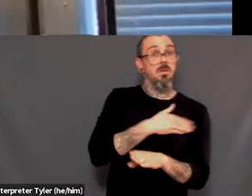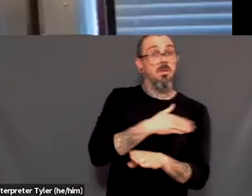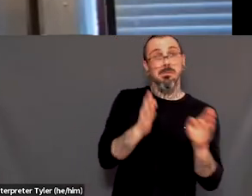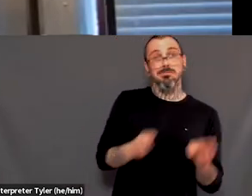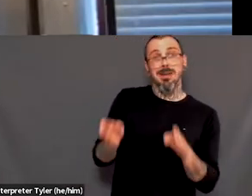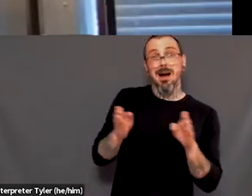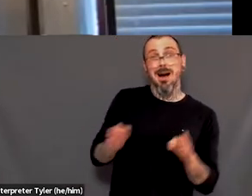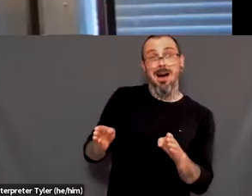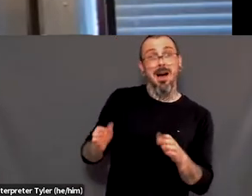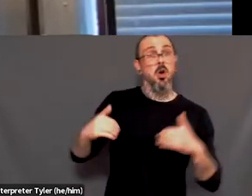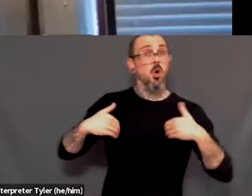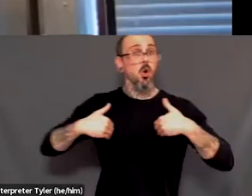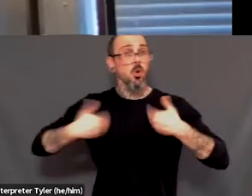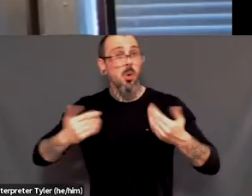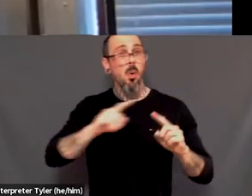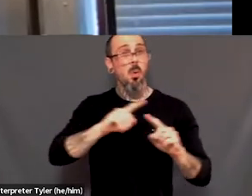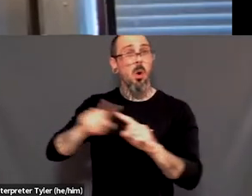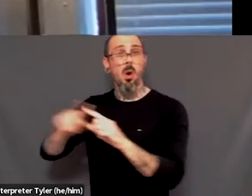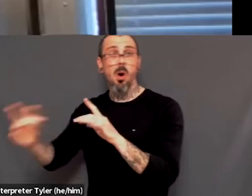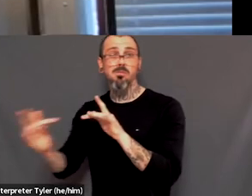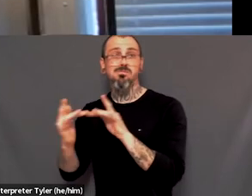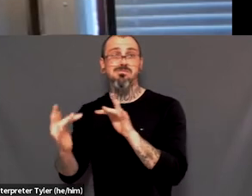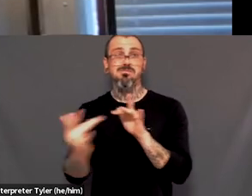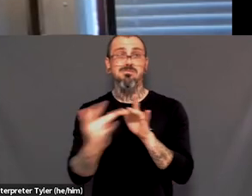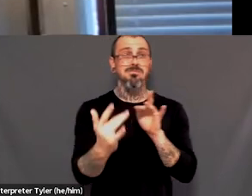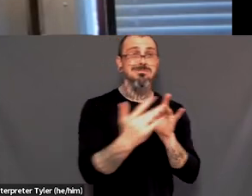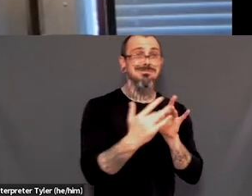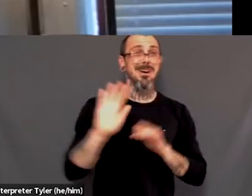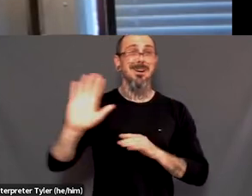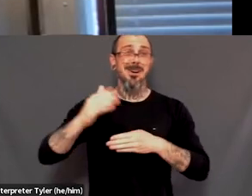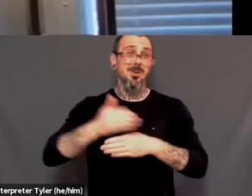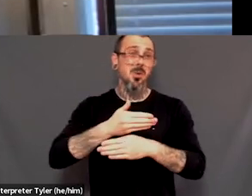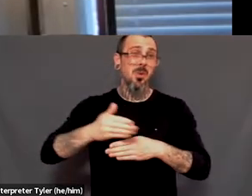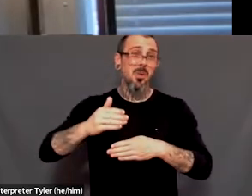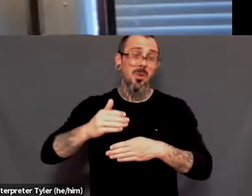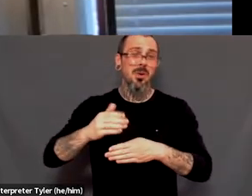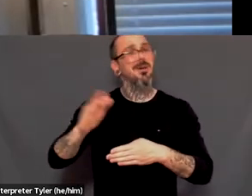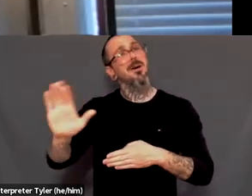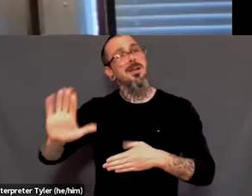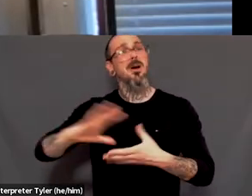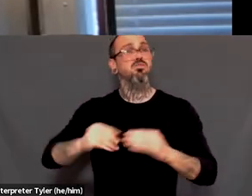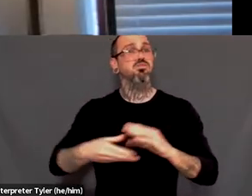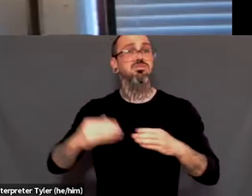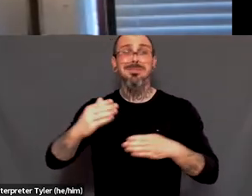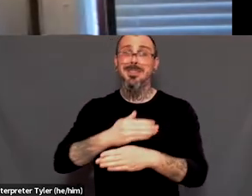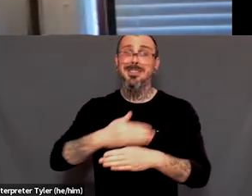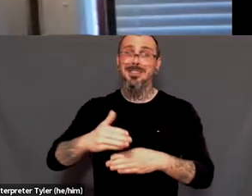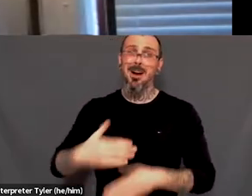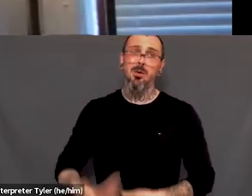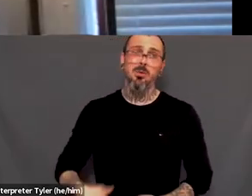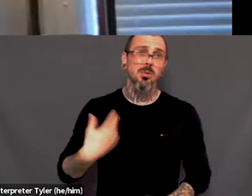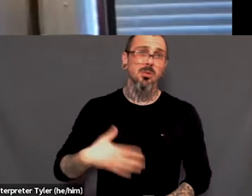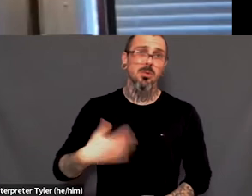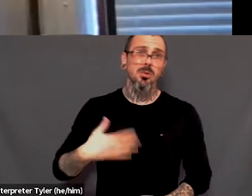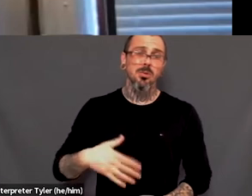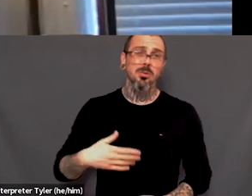reached out to me and were like, shared their, we're gracious enough to share theirs and brave enough to share their stories with me. And,